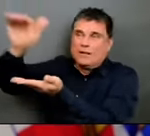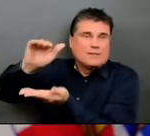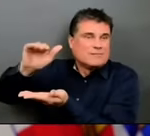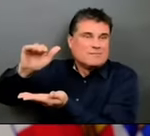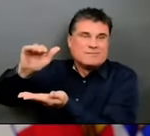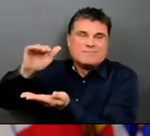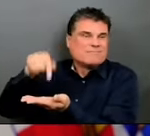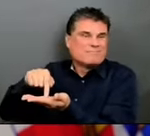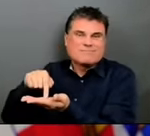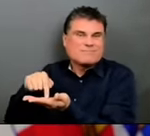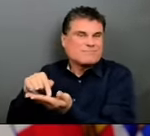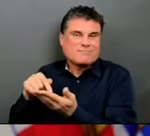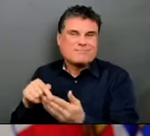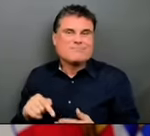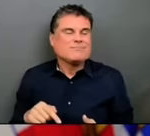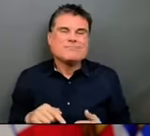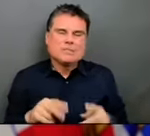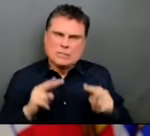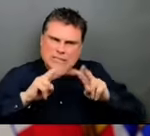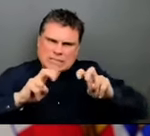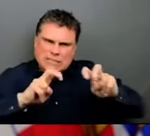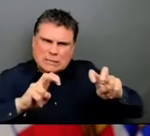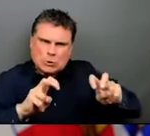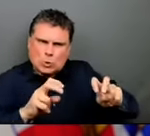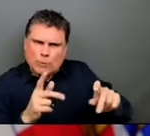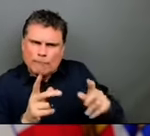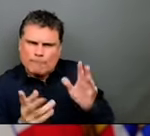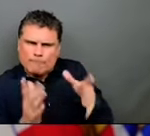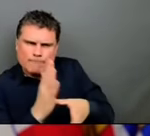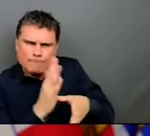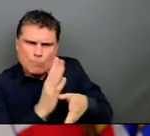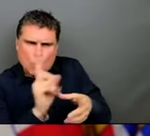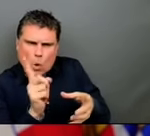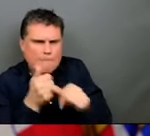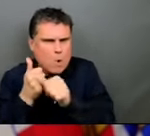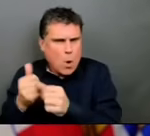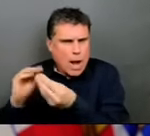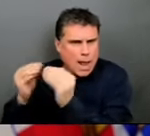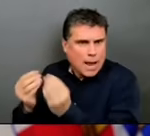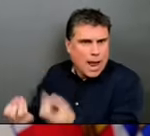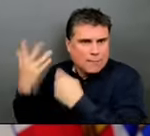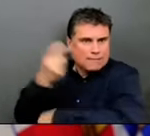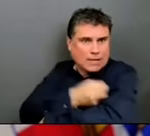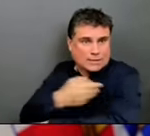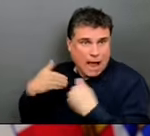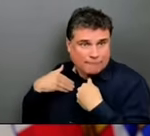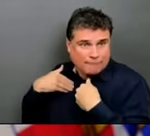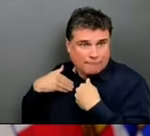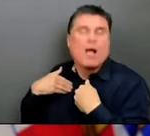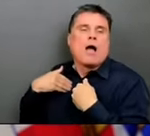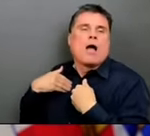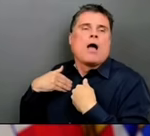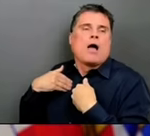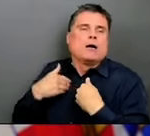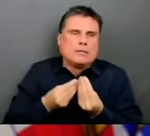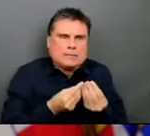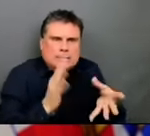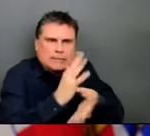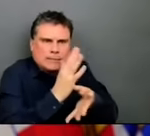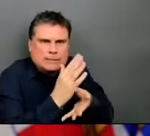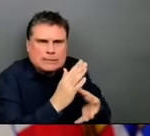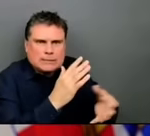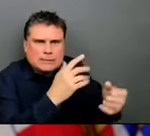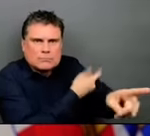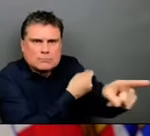principles including risk, including societal disruption and the ethical framework that we have. And it does